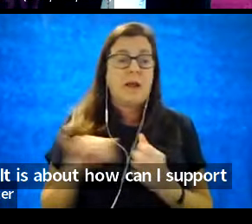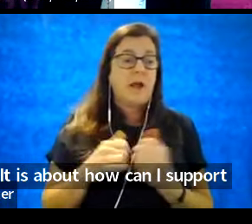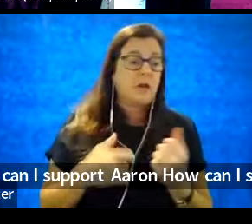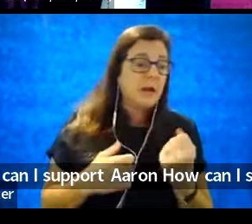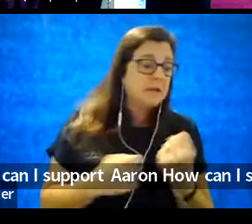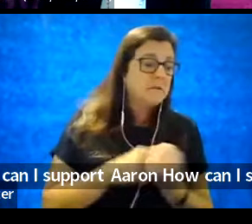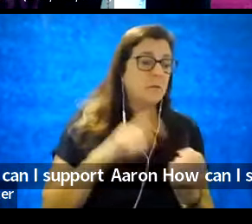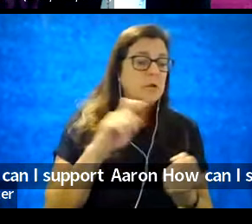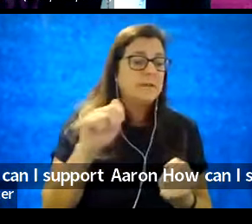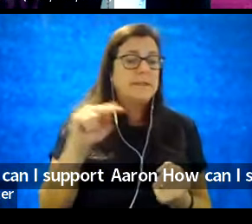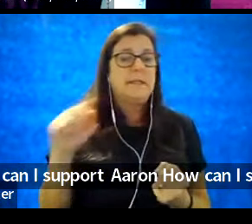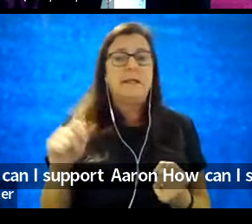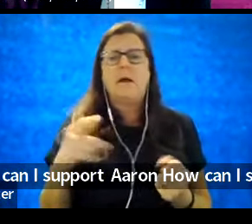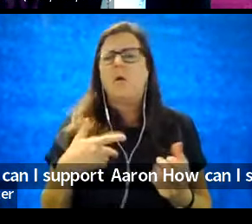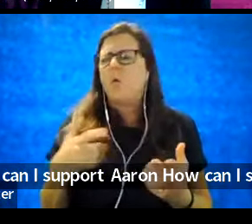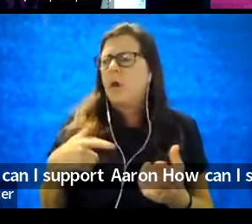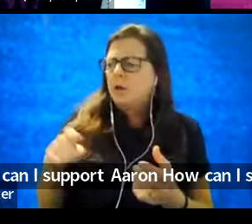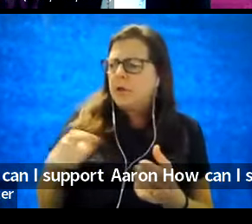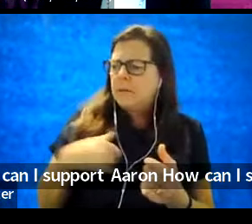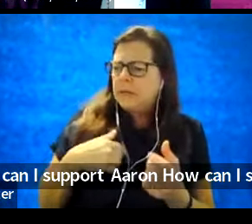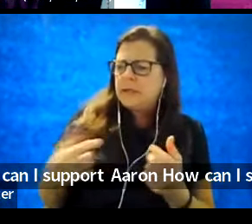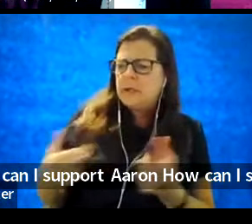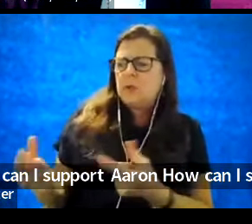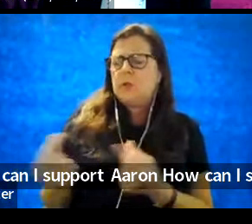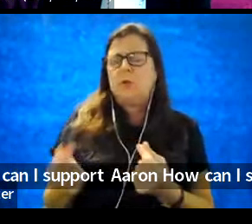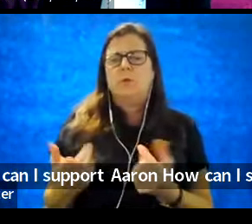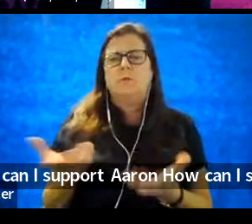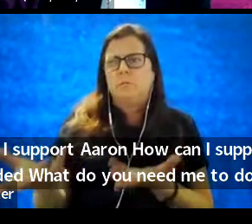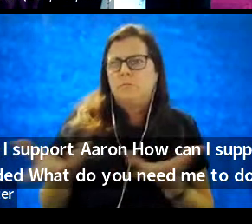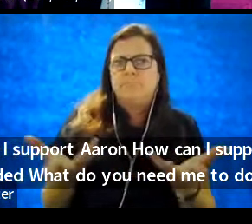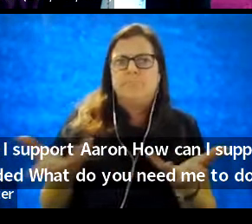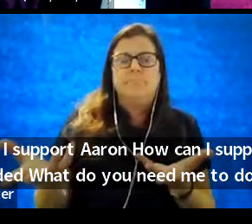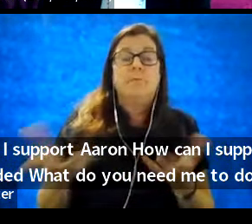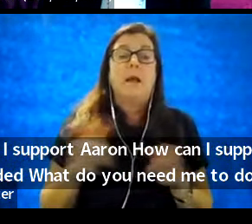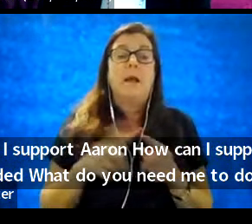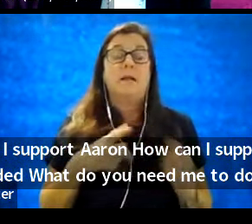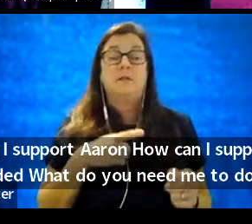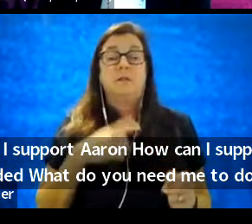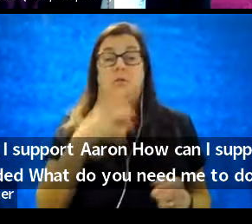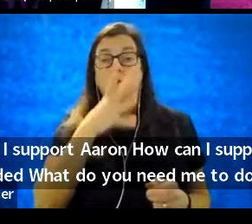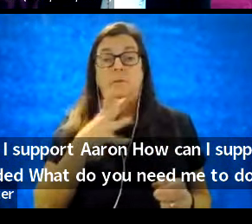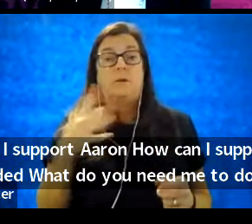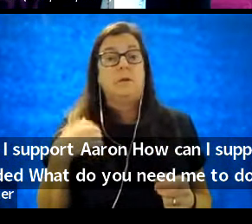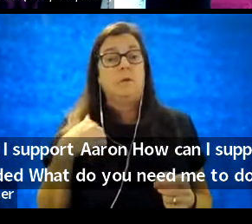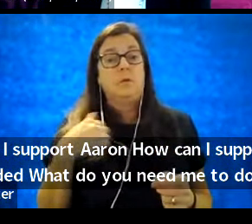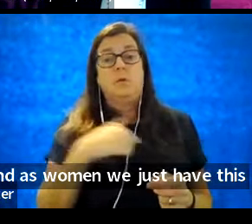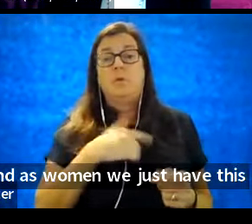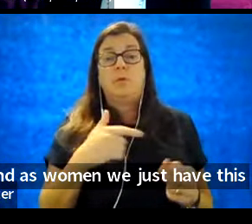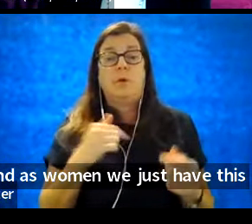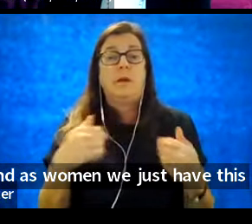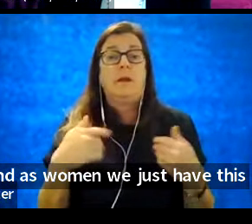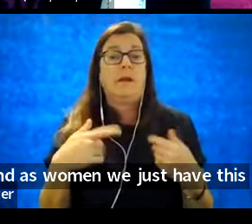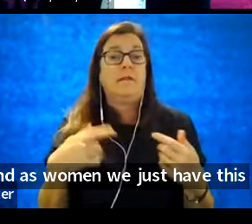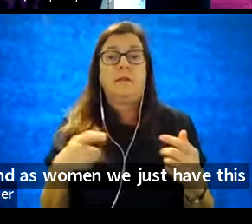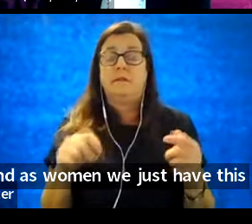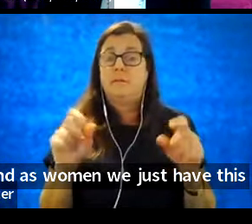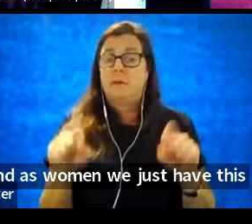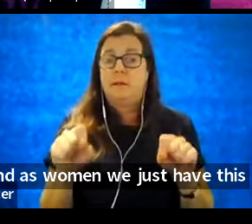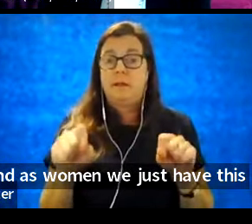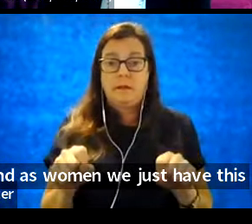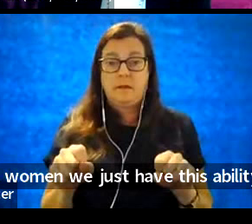Zina? Abby, what do you need me to do? And as women, we just have this ability